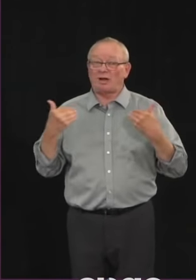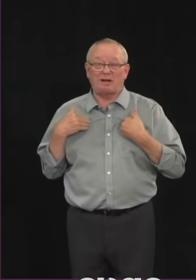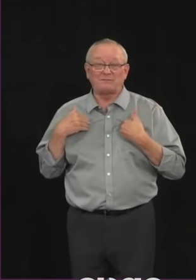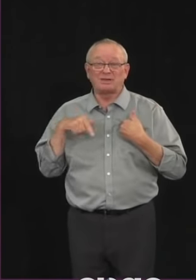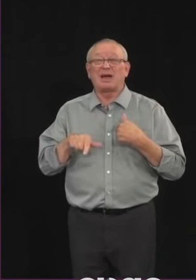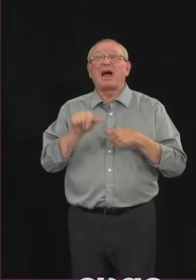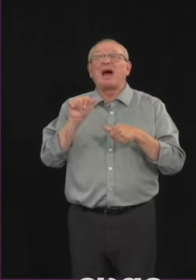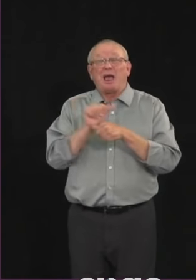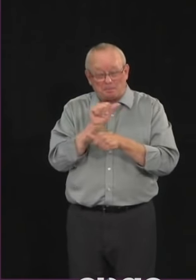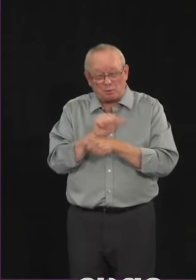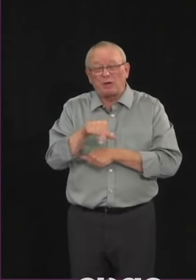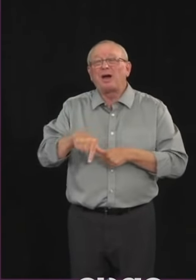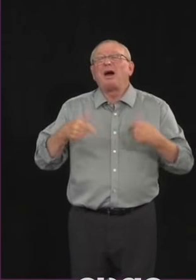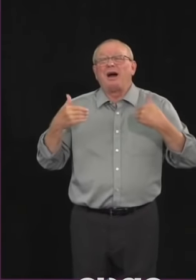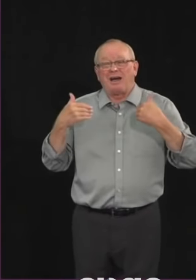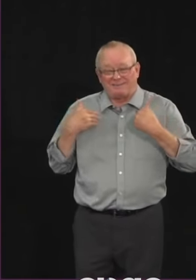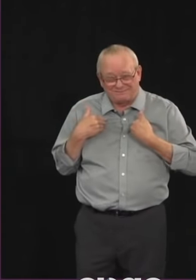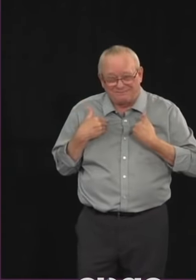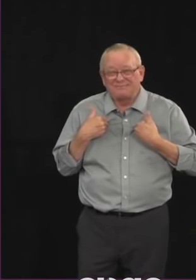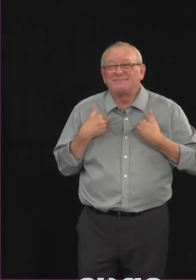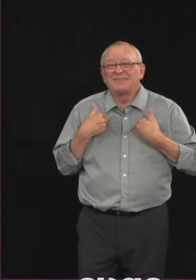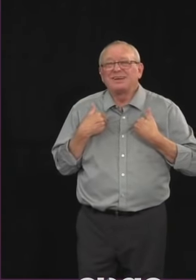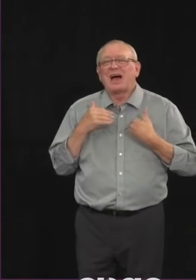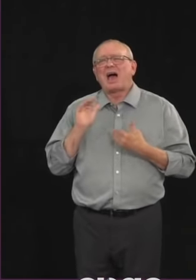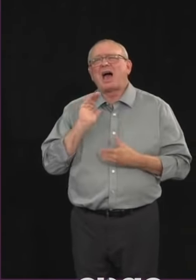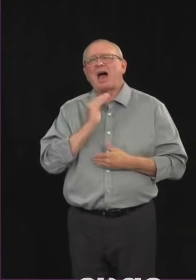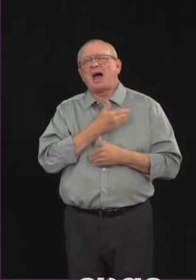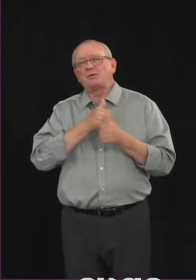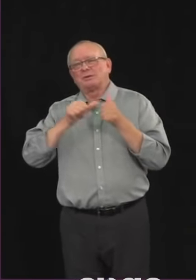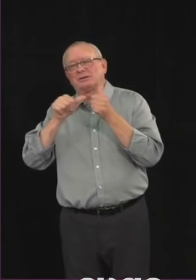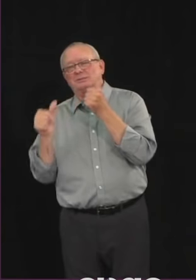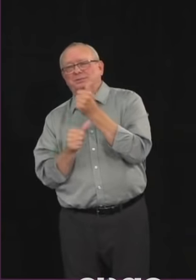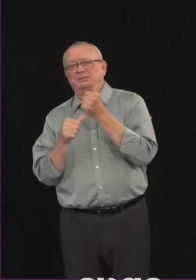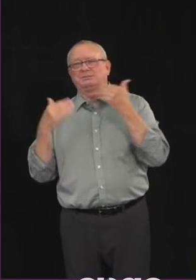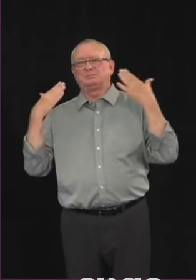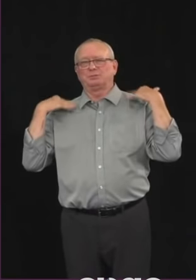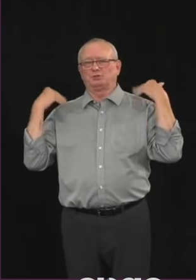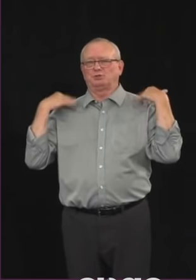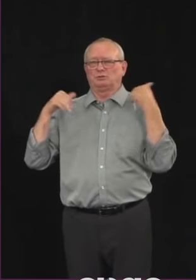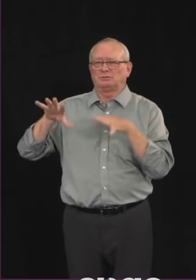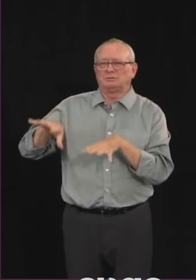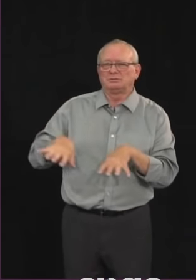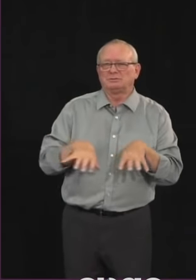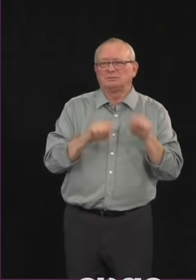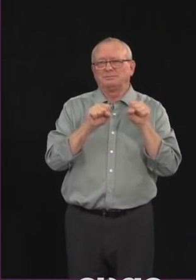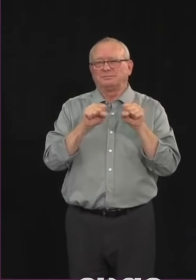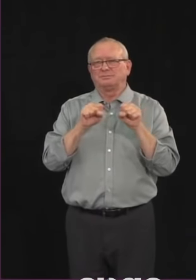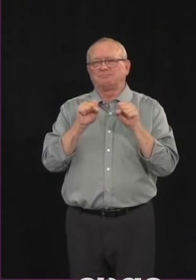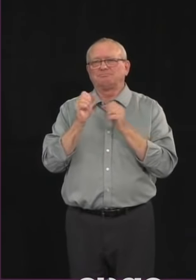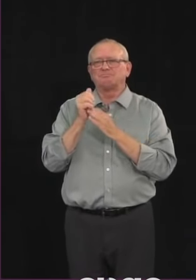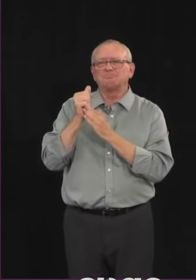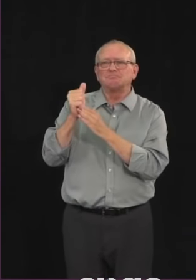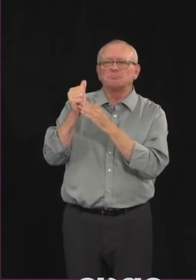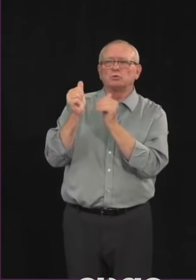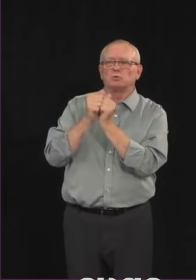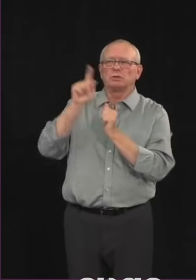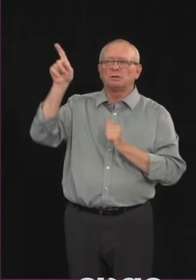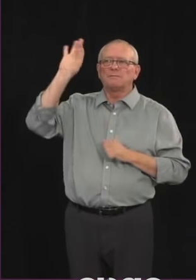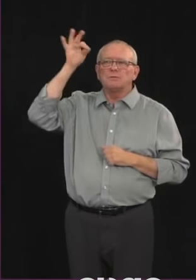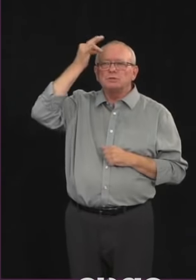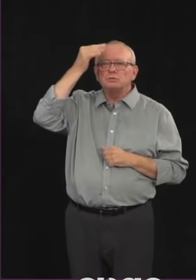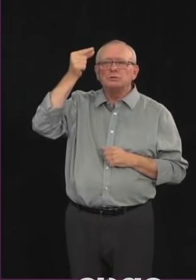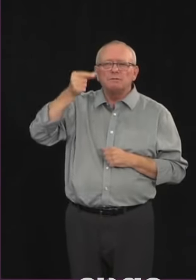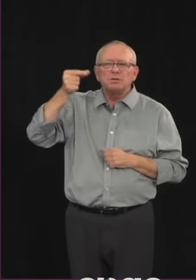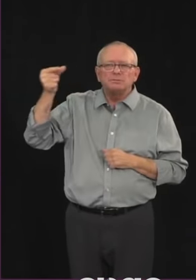on on um assisting the federal government and the development of it because they um are not uh um you know even for for first